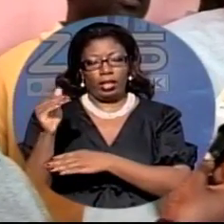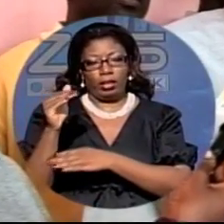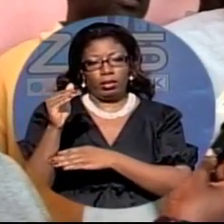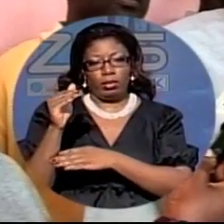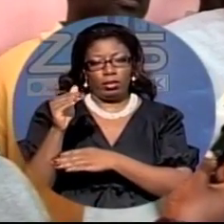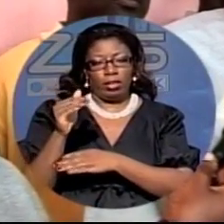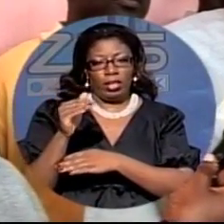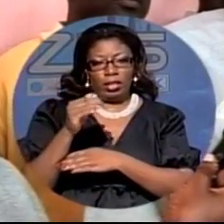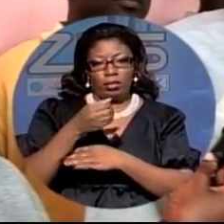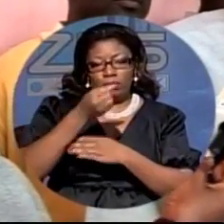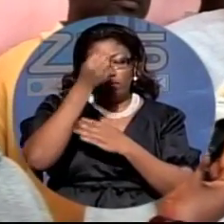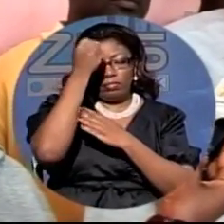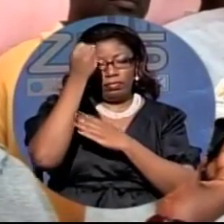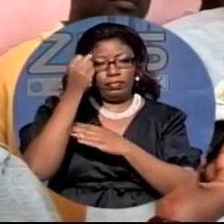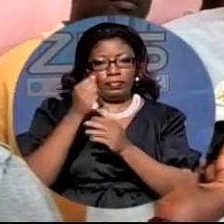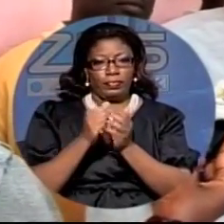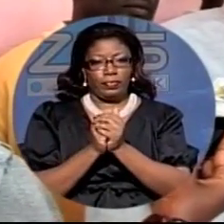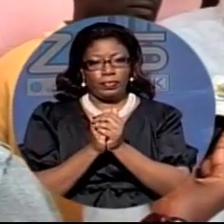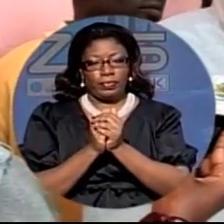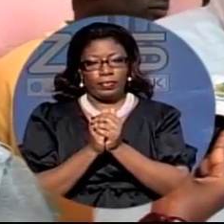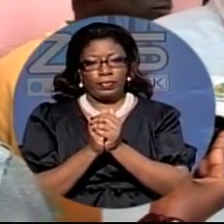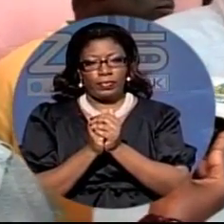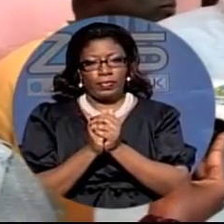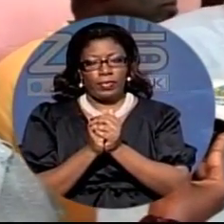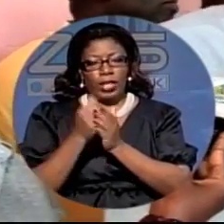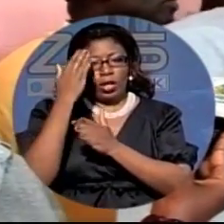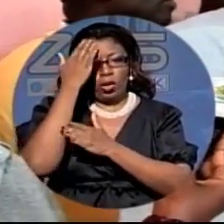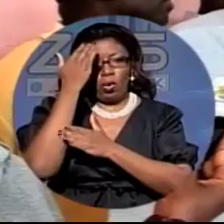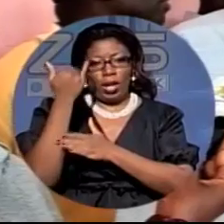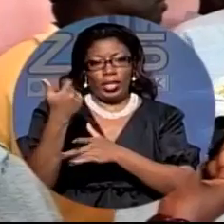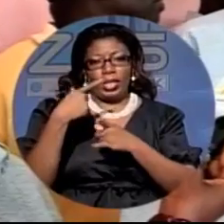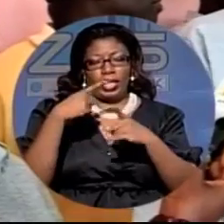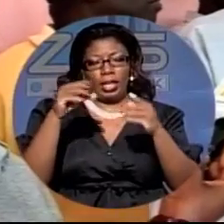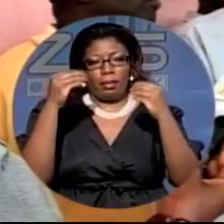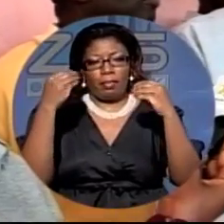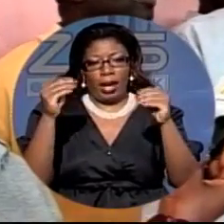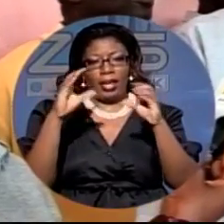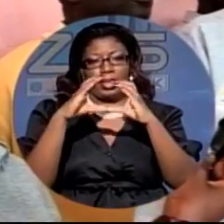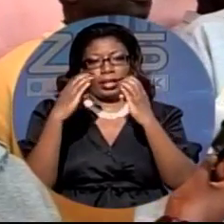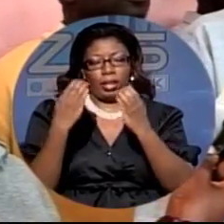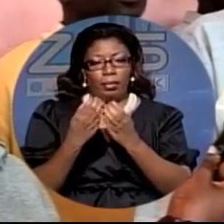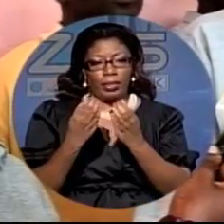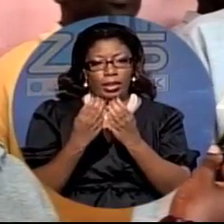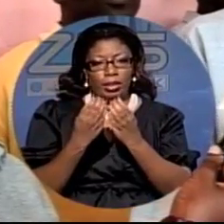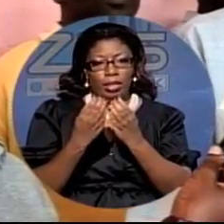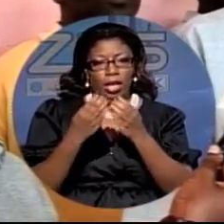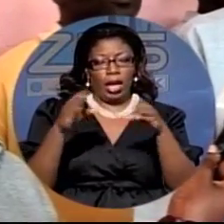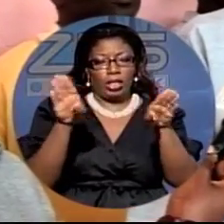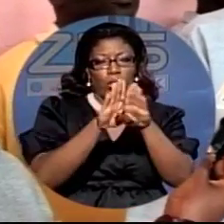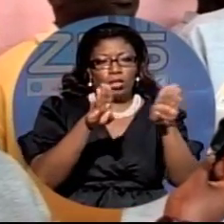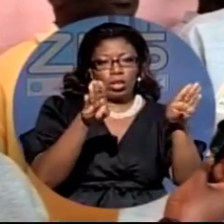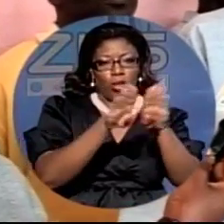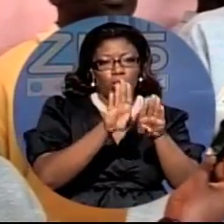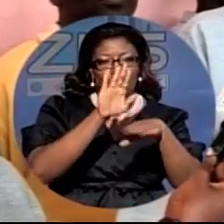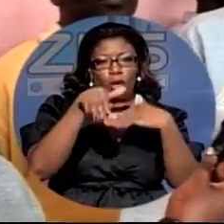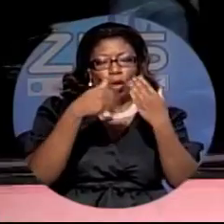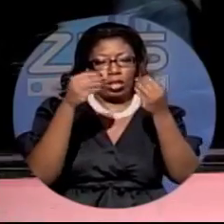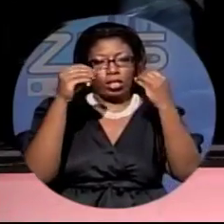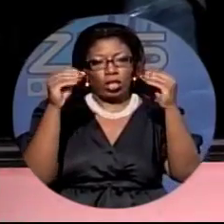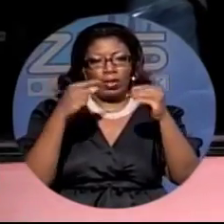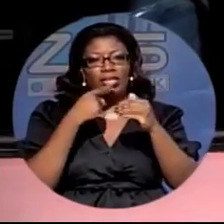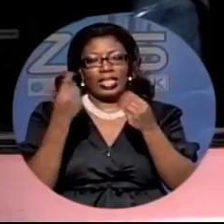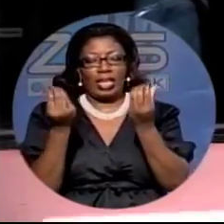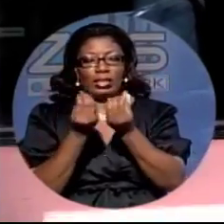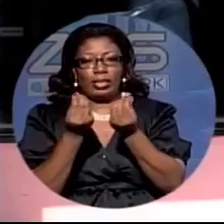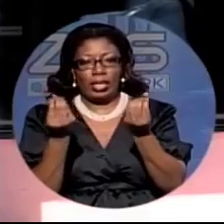come on man why would they let him buy the company and let's keep closing all the stores and no one be said nothing said